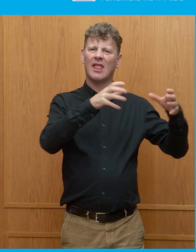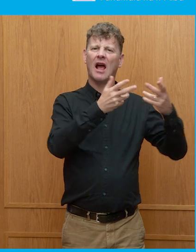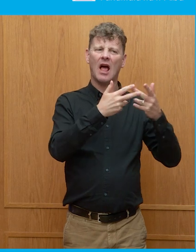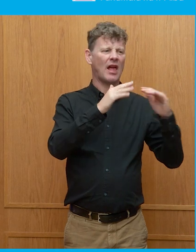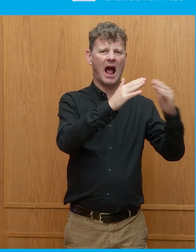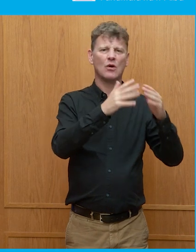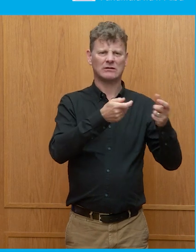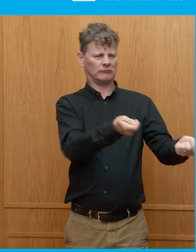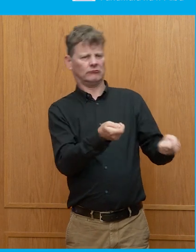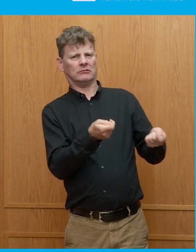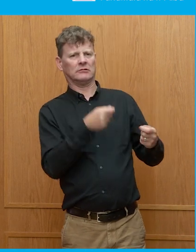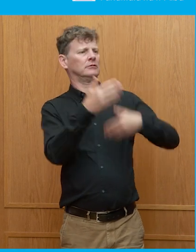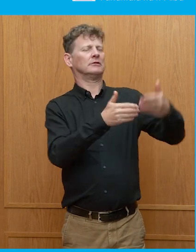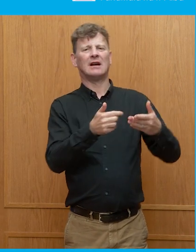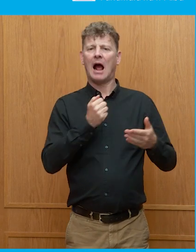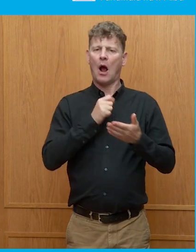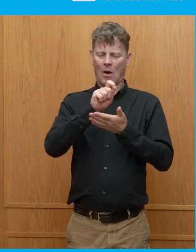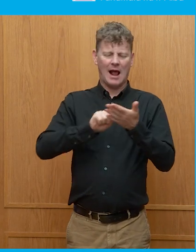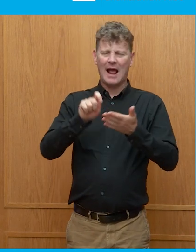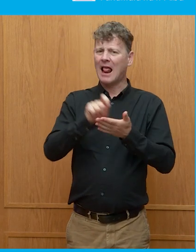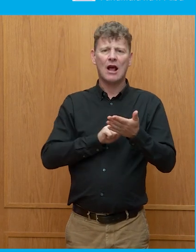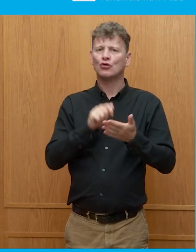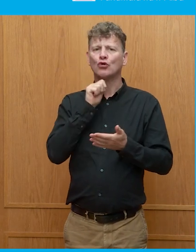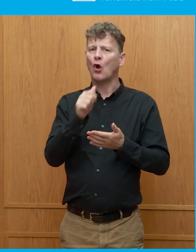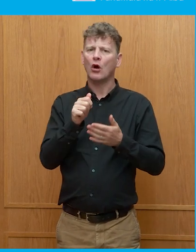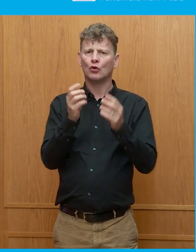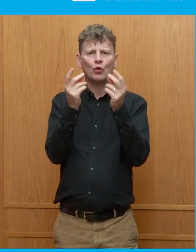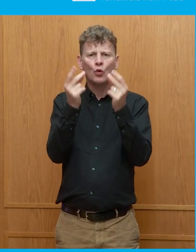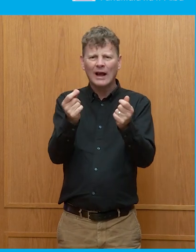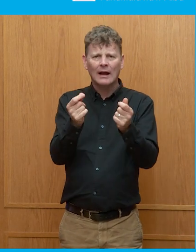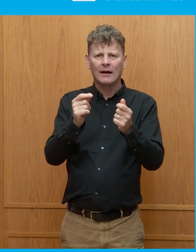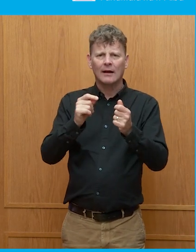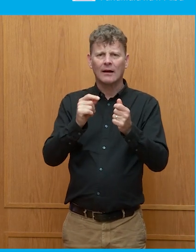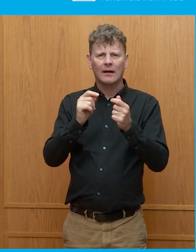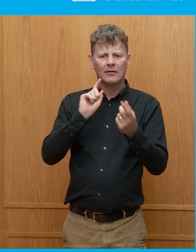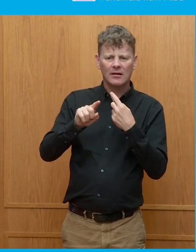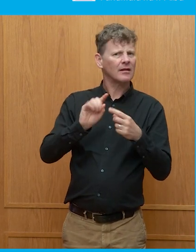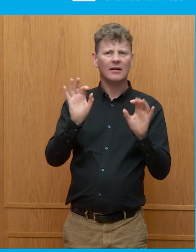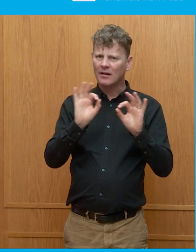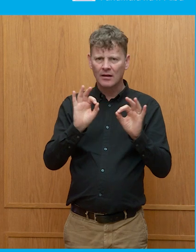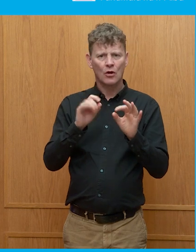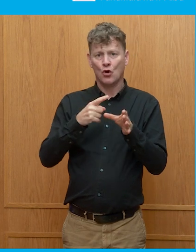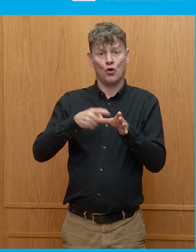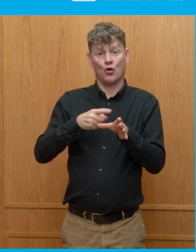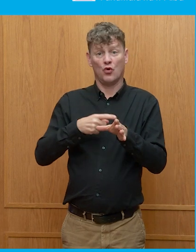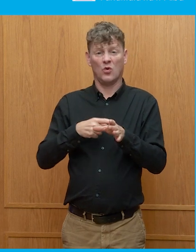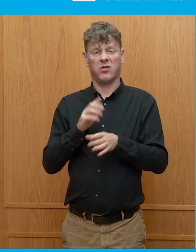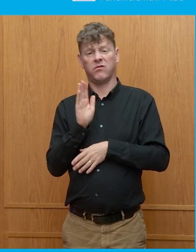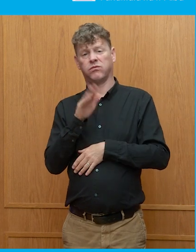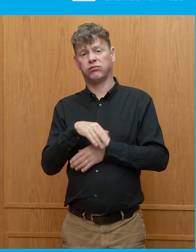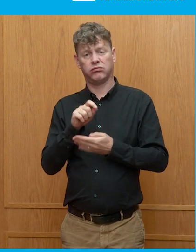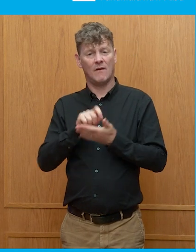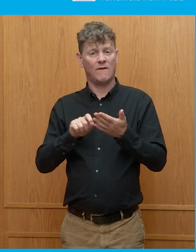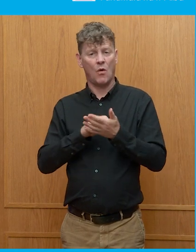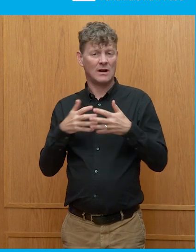our elections are not really designed to be quick and responsive. There's a reason why youth don't vote in the United States. And